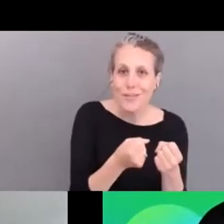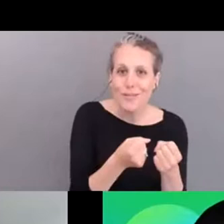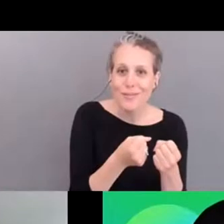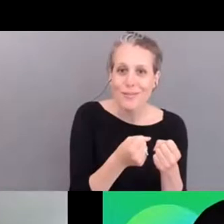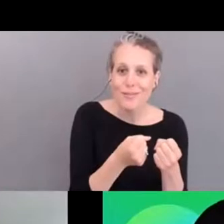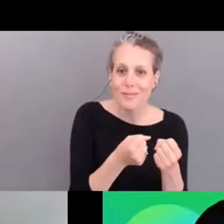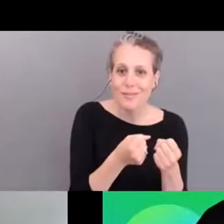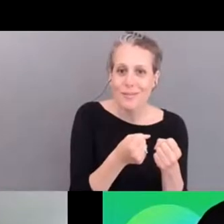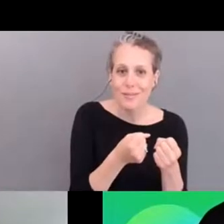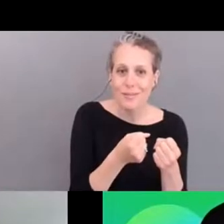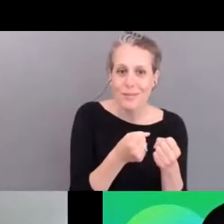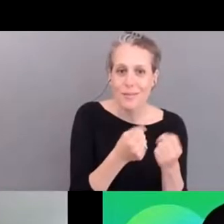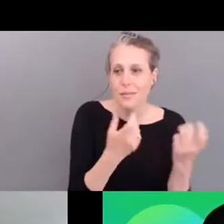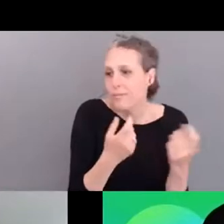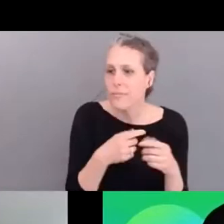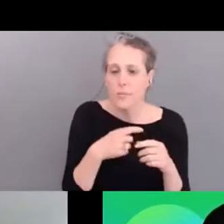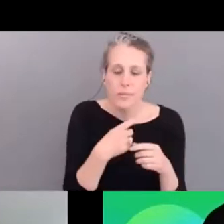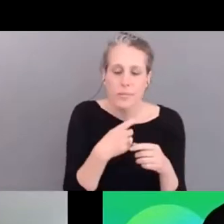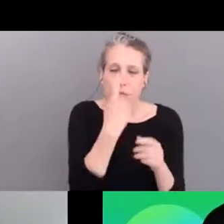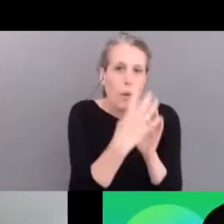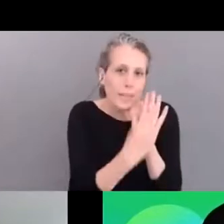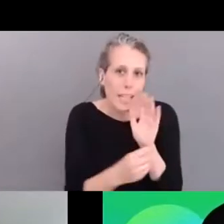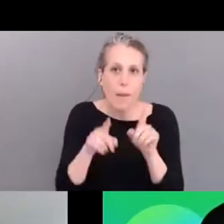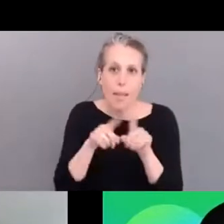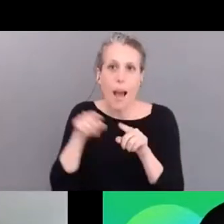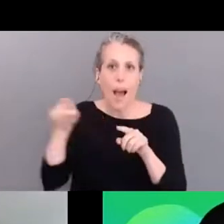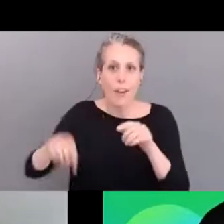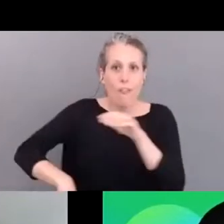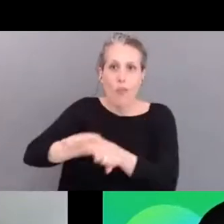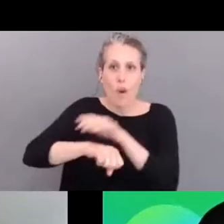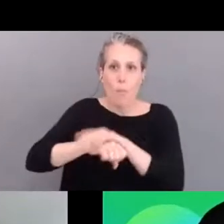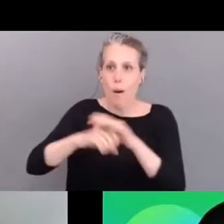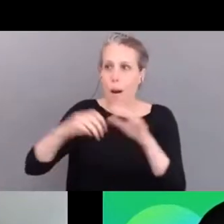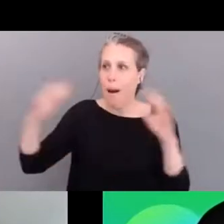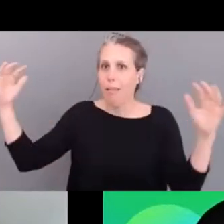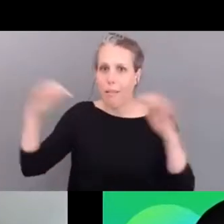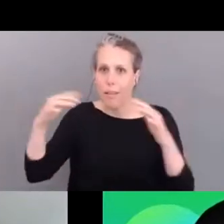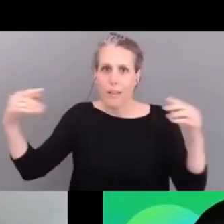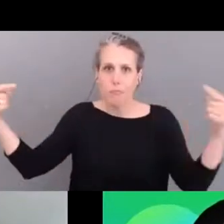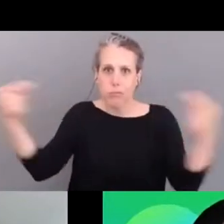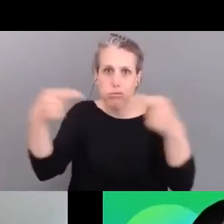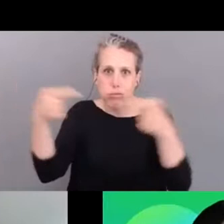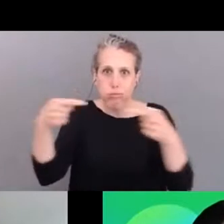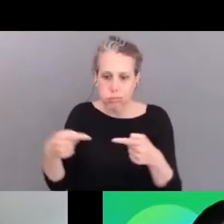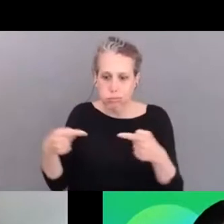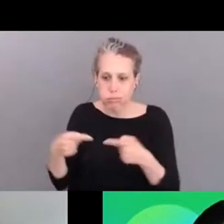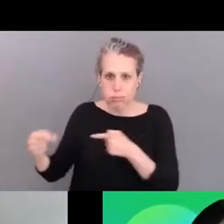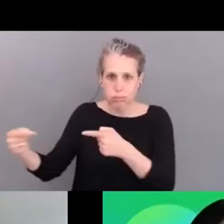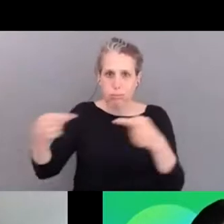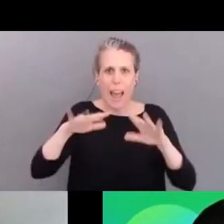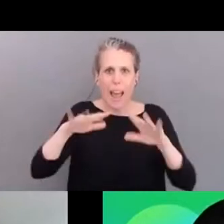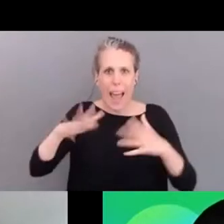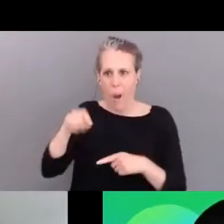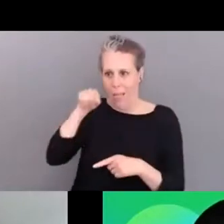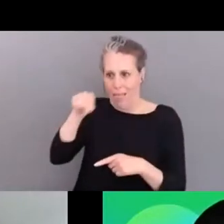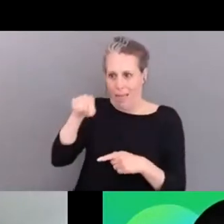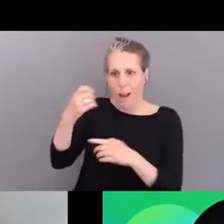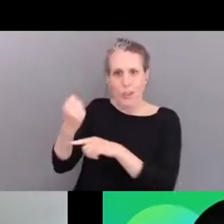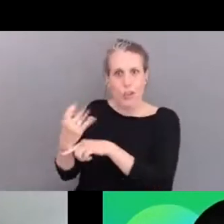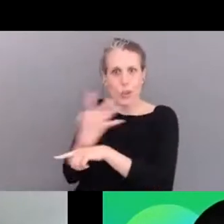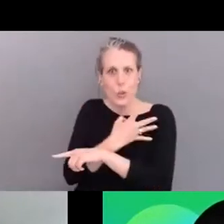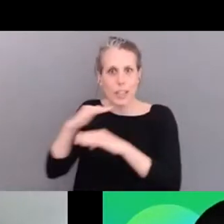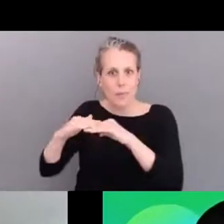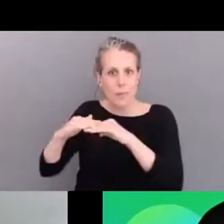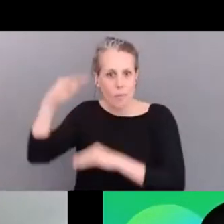football tournaments in the future and to promote sustainable ways for this to um occur in uh